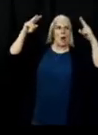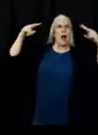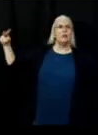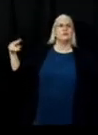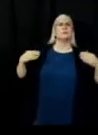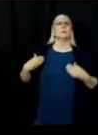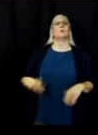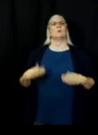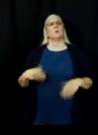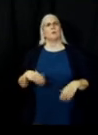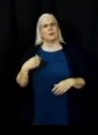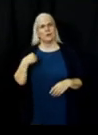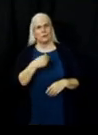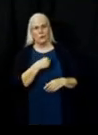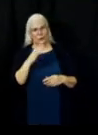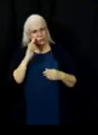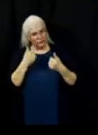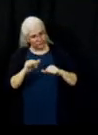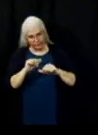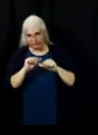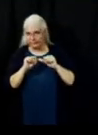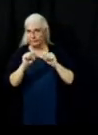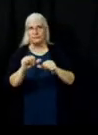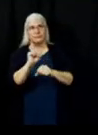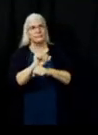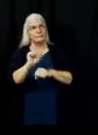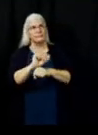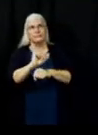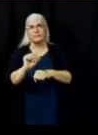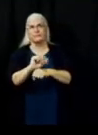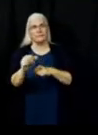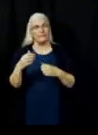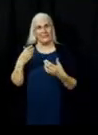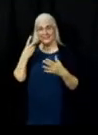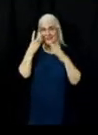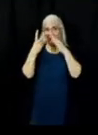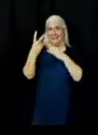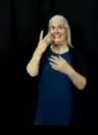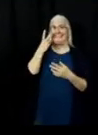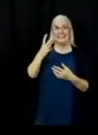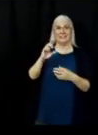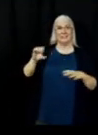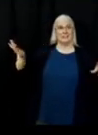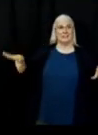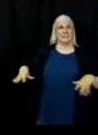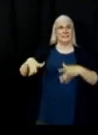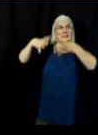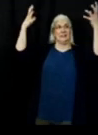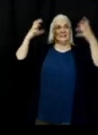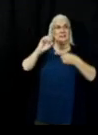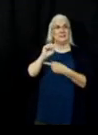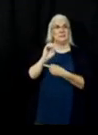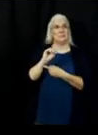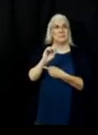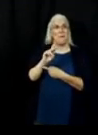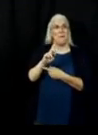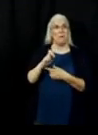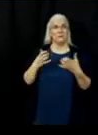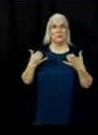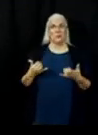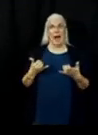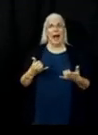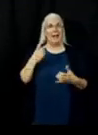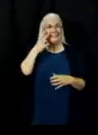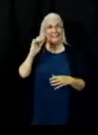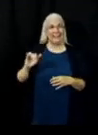continue. I think some of you all saw the smoke today. If you did, it was coming off of this side of the fire, burning interior, some areas that are inside the